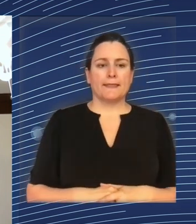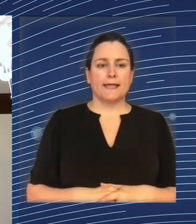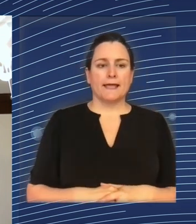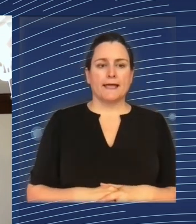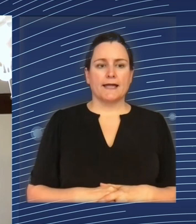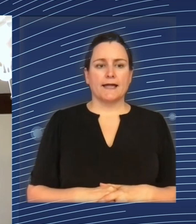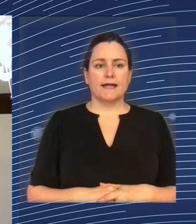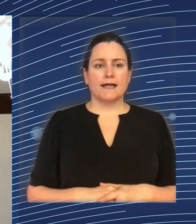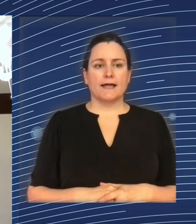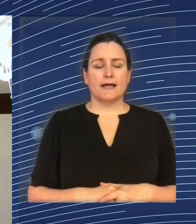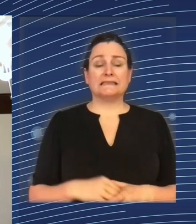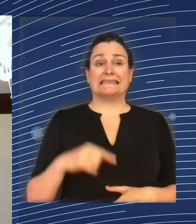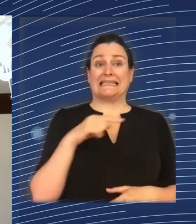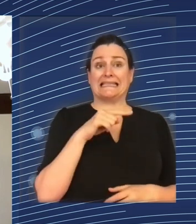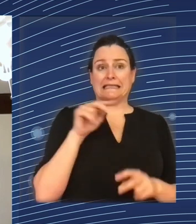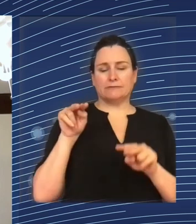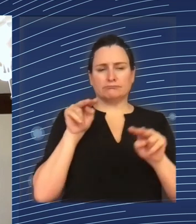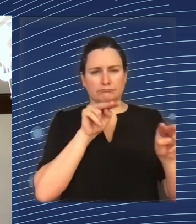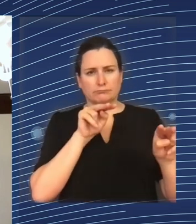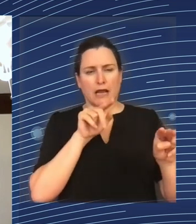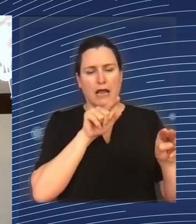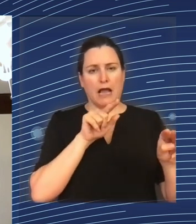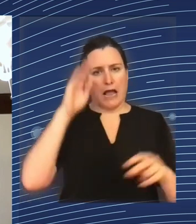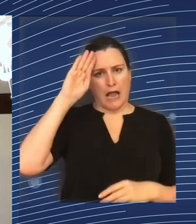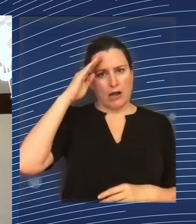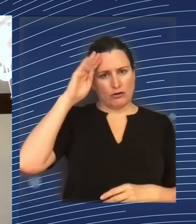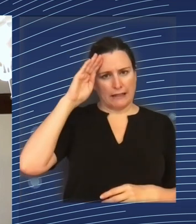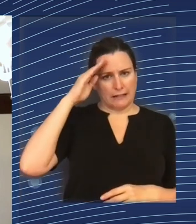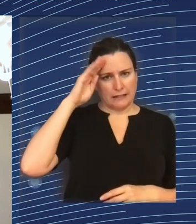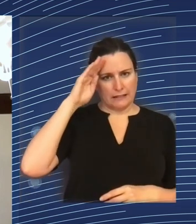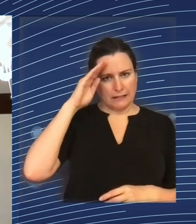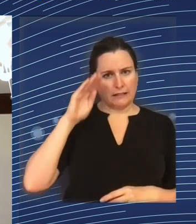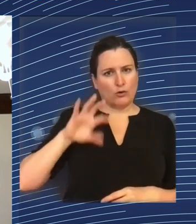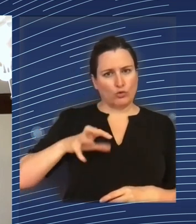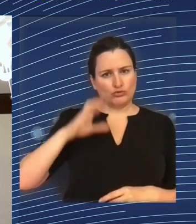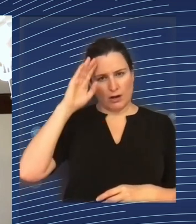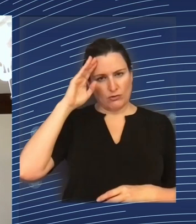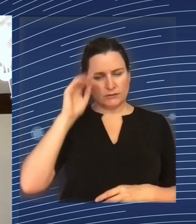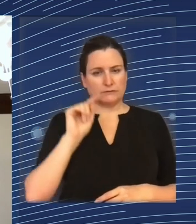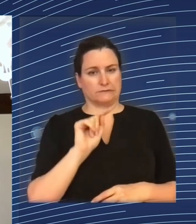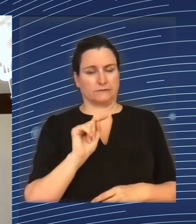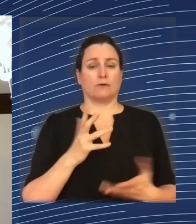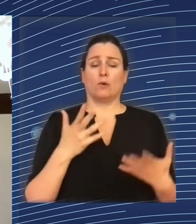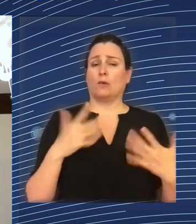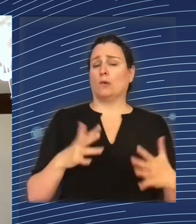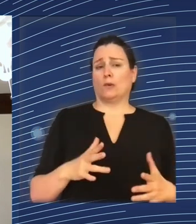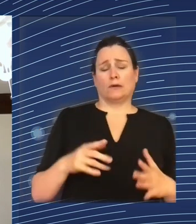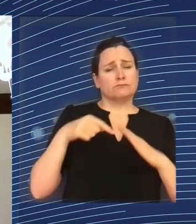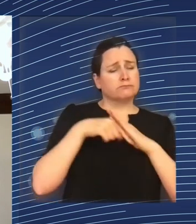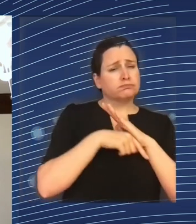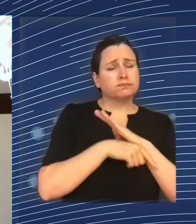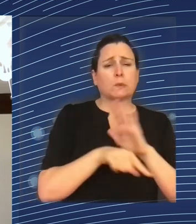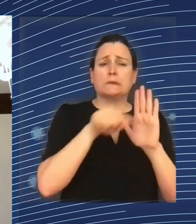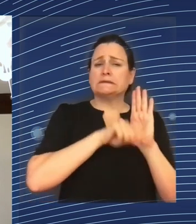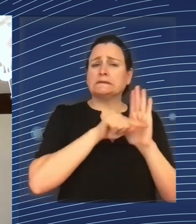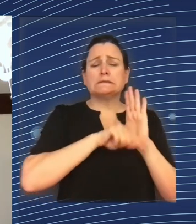chart was Ireland. Right. Which really should have been converged that it had a crisis, terrible crisis. It had these very, very